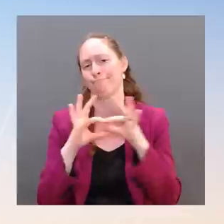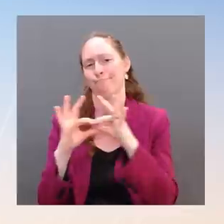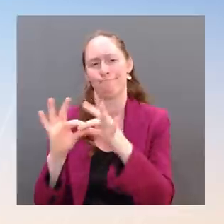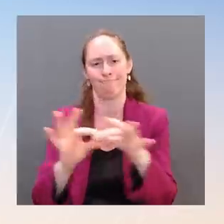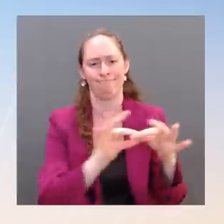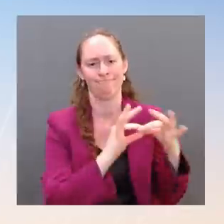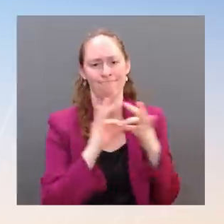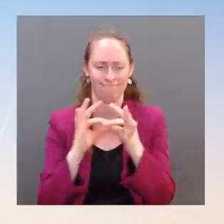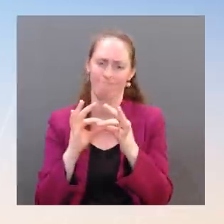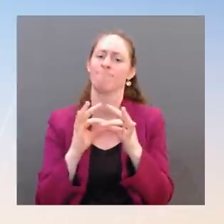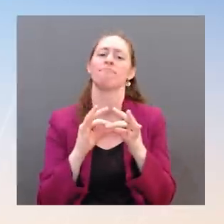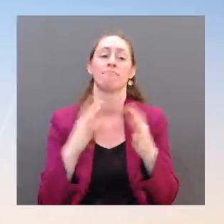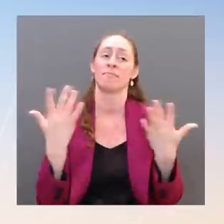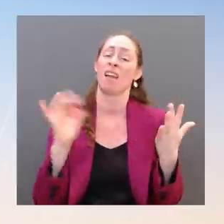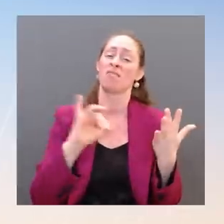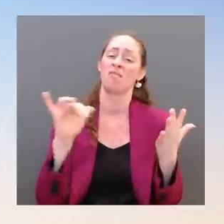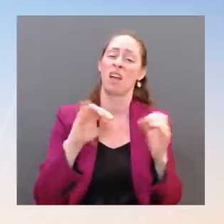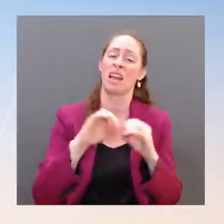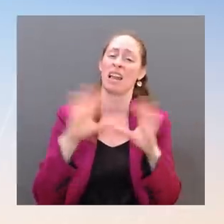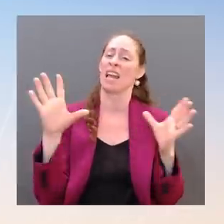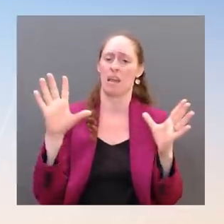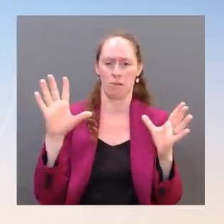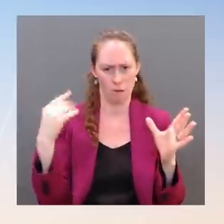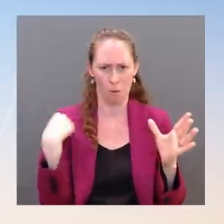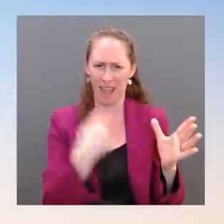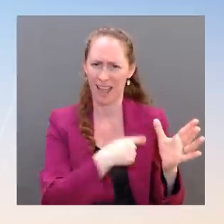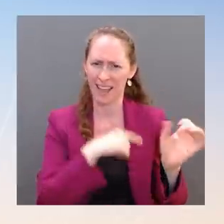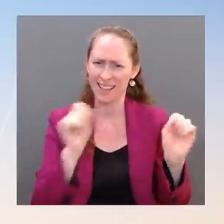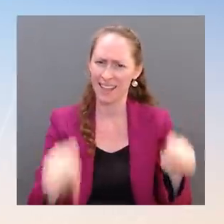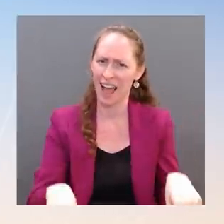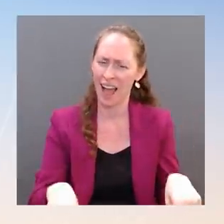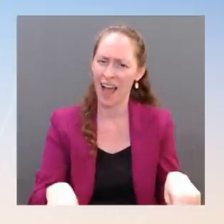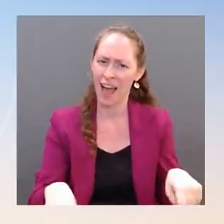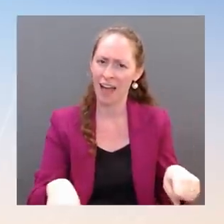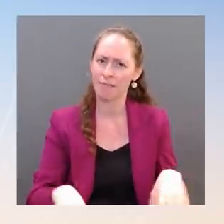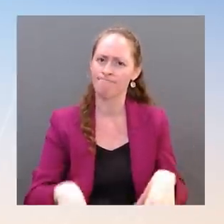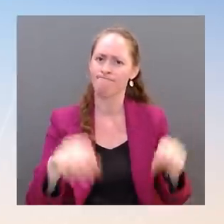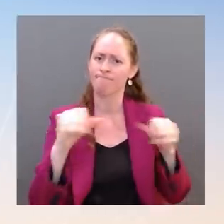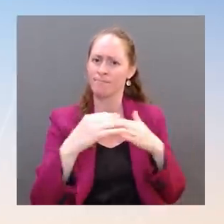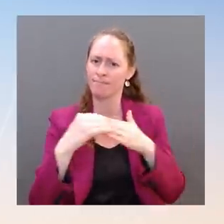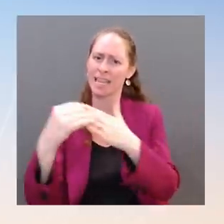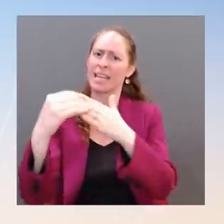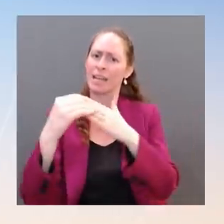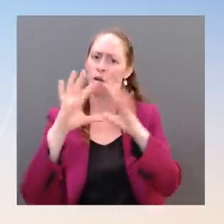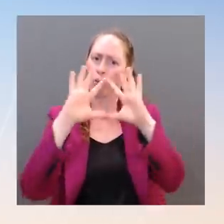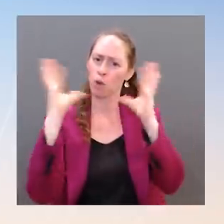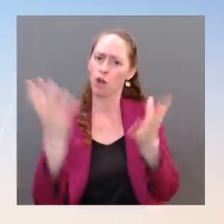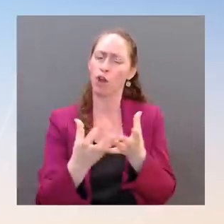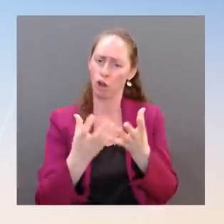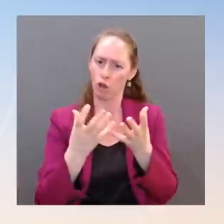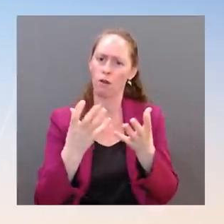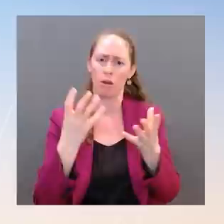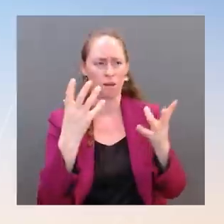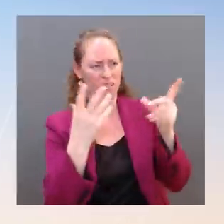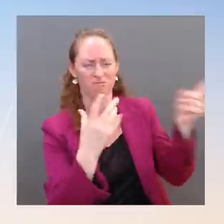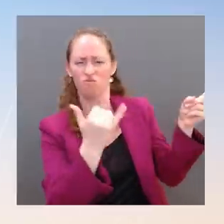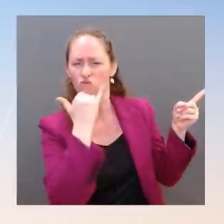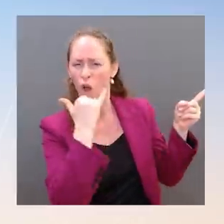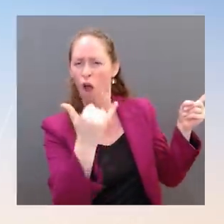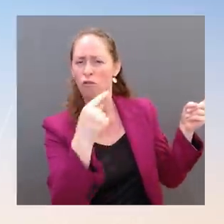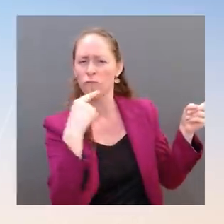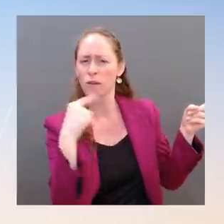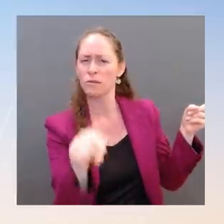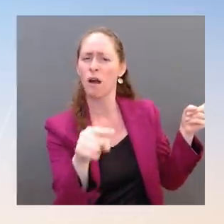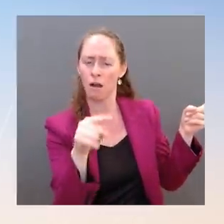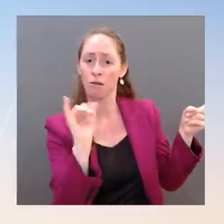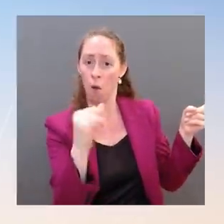can at once lead the free world in responding to Russia's war in Ukraine and at the same time chart a course for effective, principled